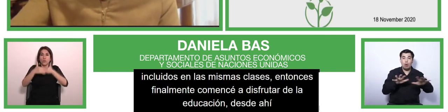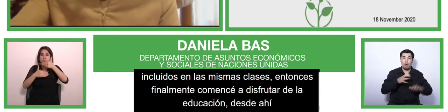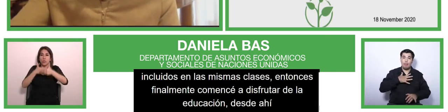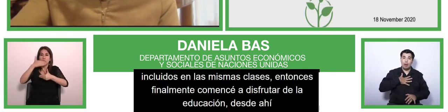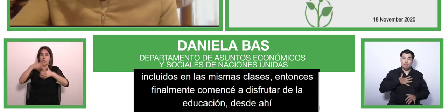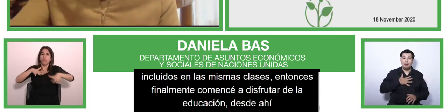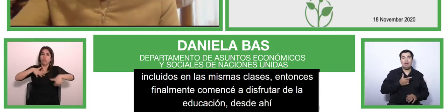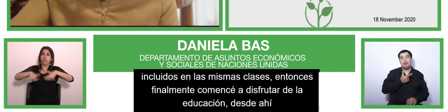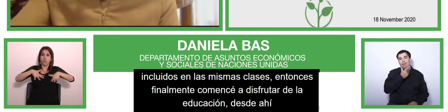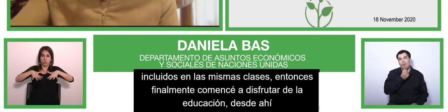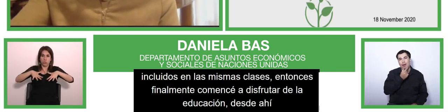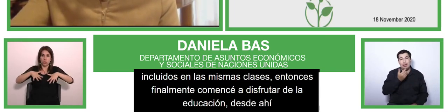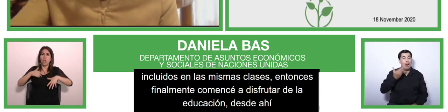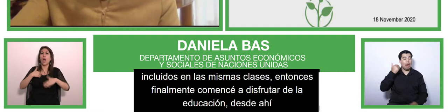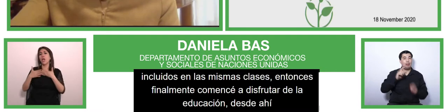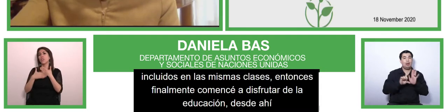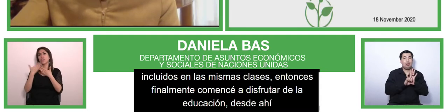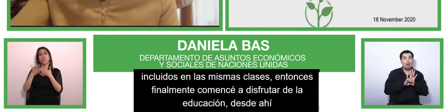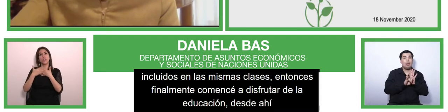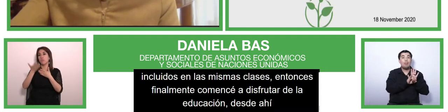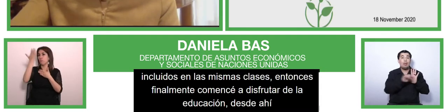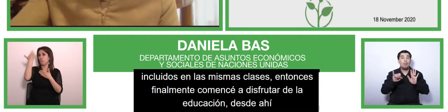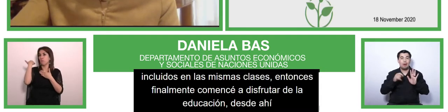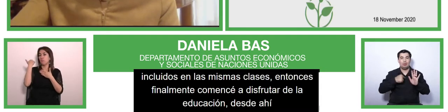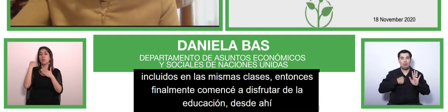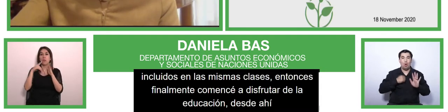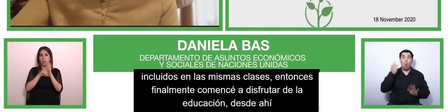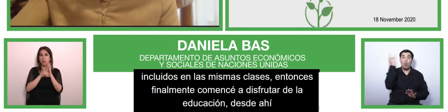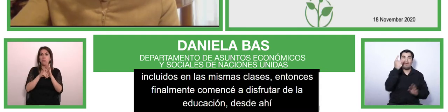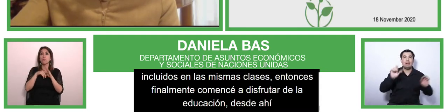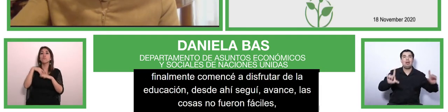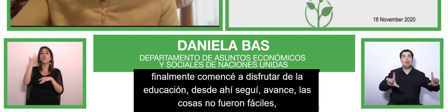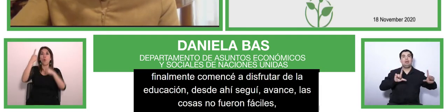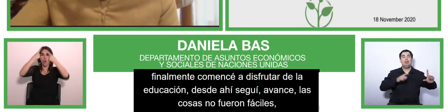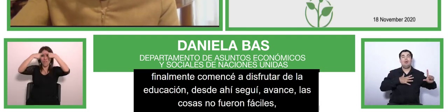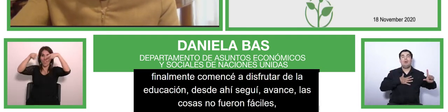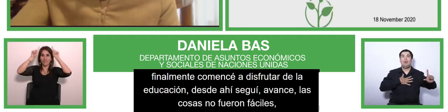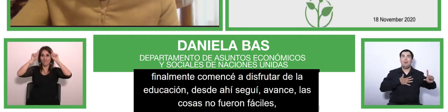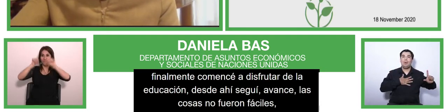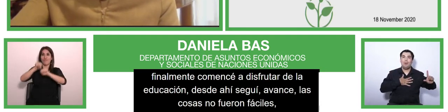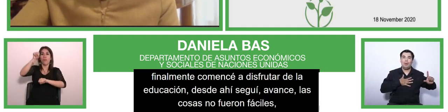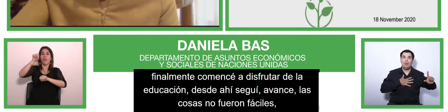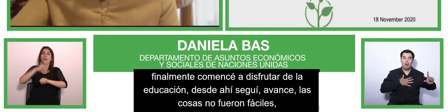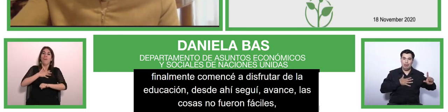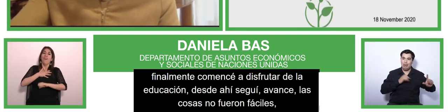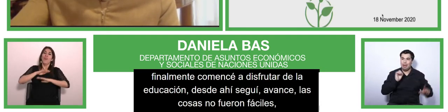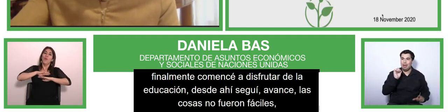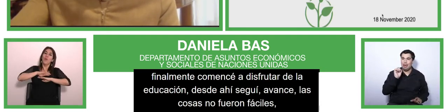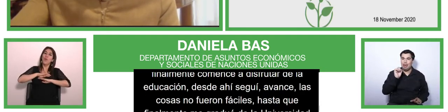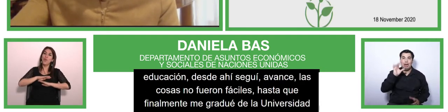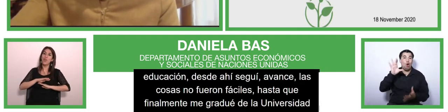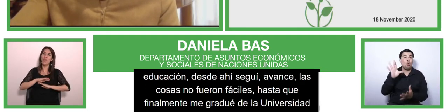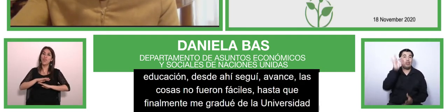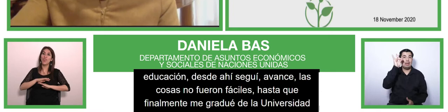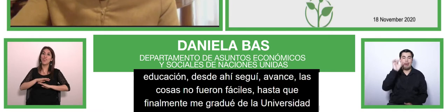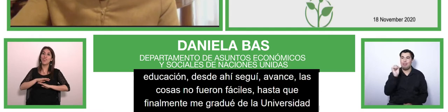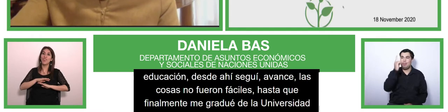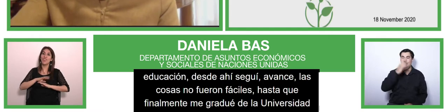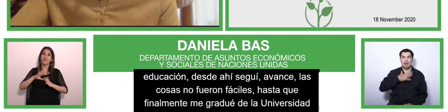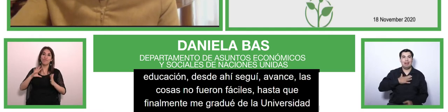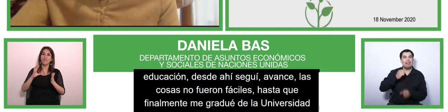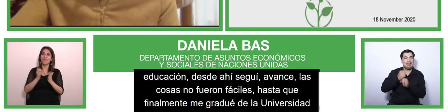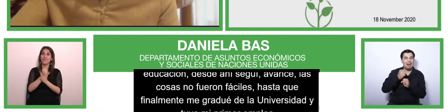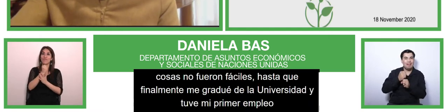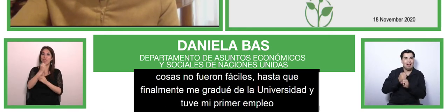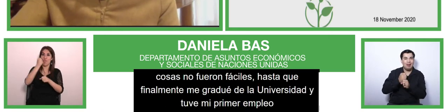graduated at the university and that allowed me to have the first employment that was a major step so to